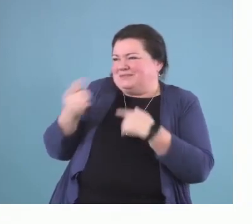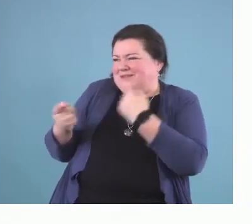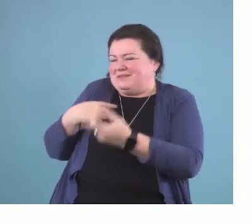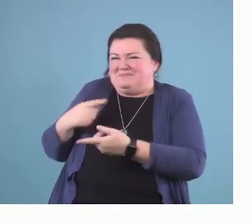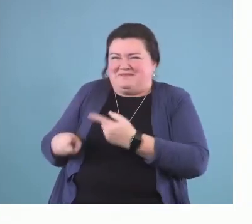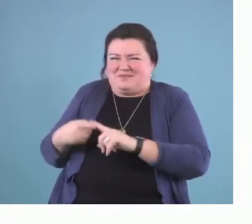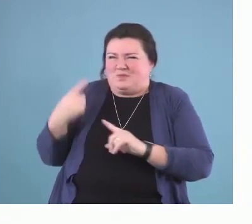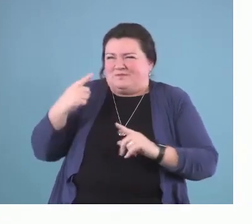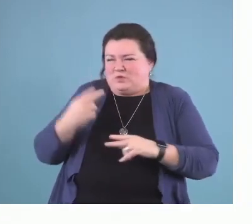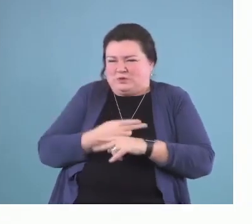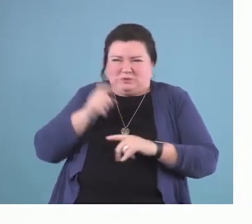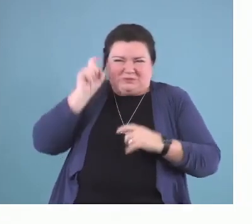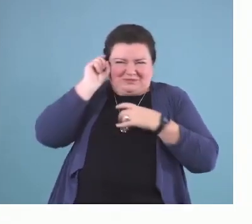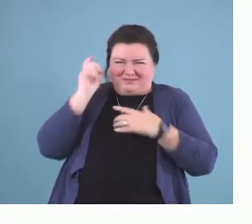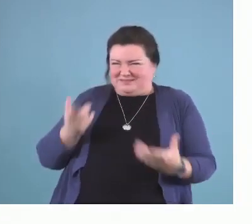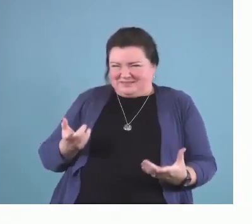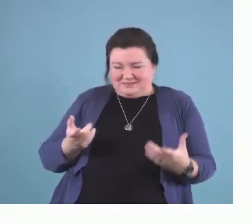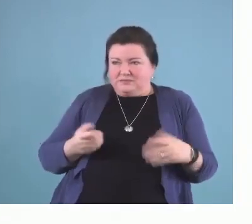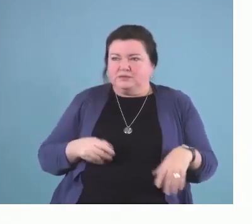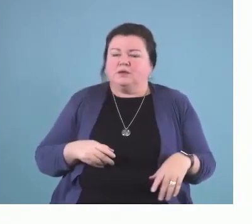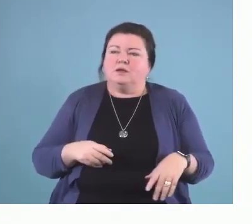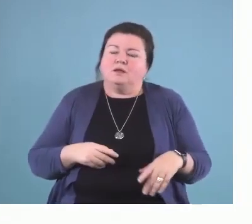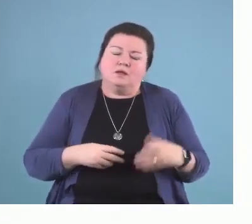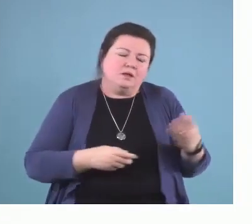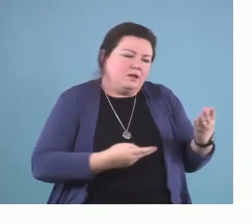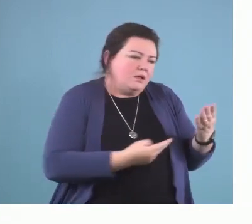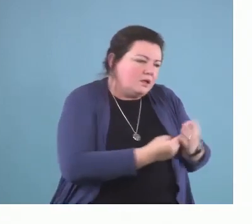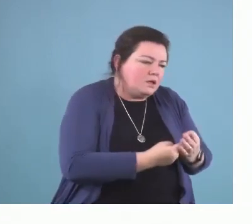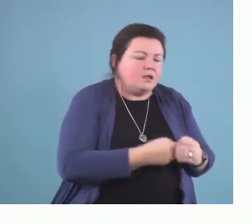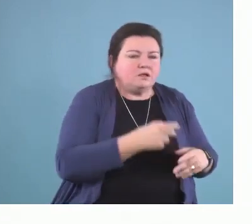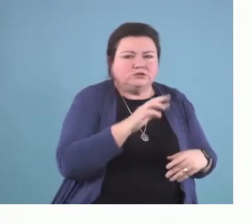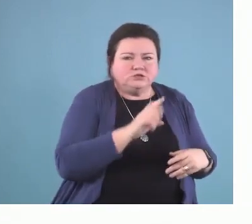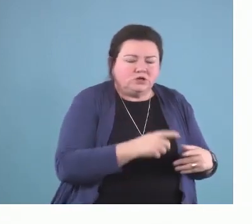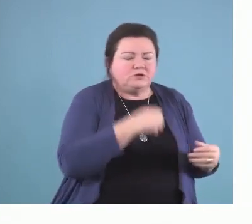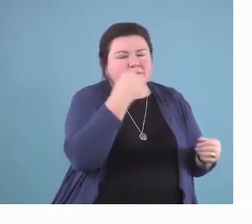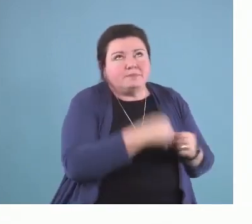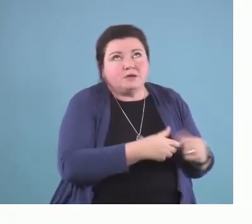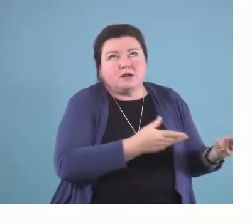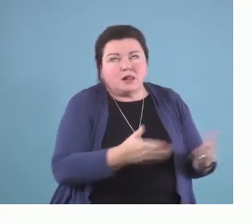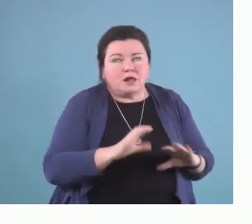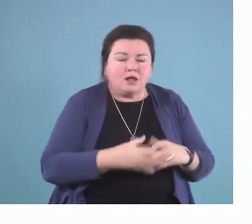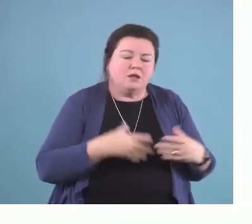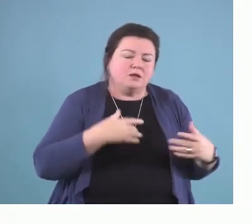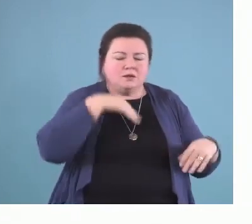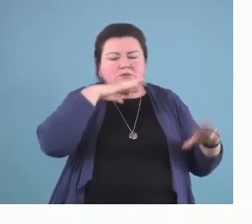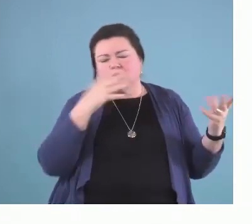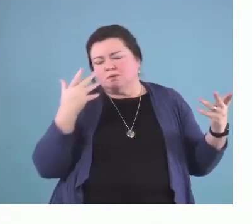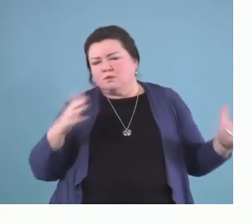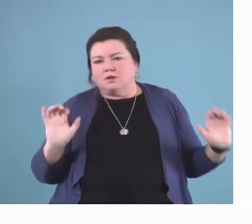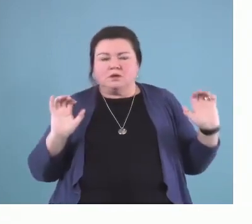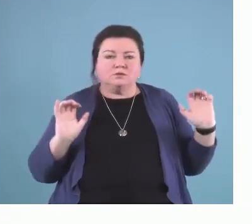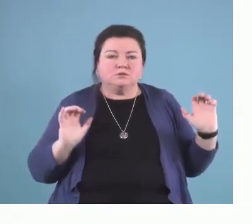They're tired of having to deal with the hassle of charging or remembering to bring it to class. So, these are the systems, these are the